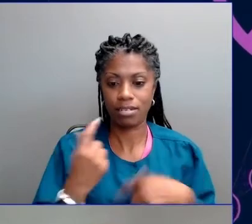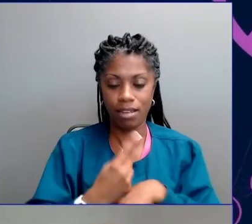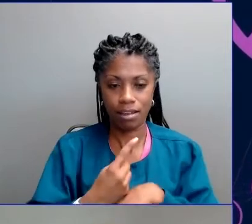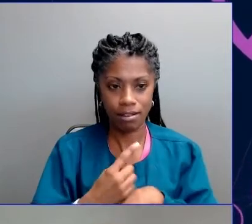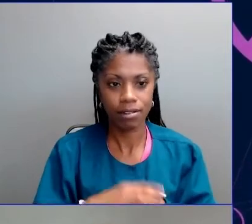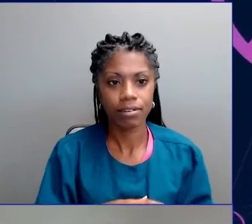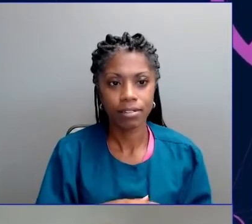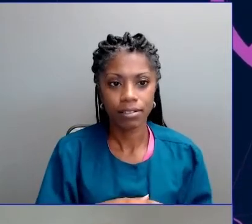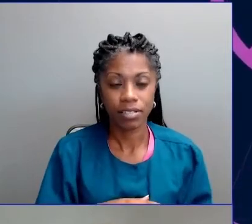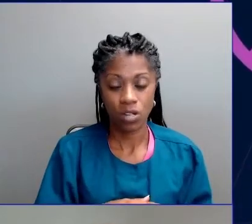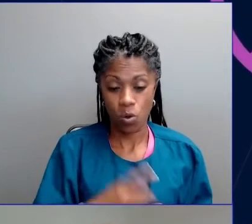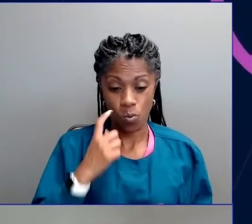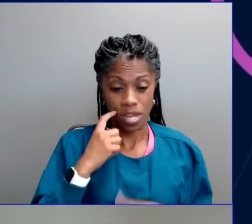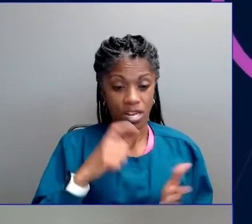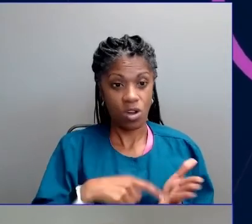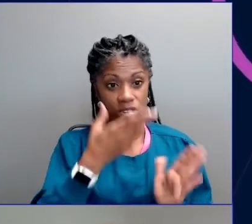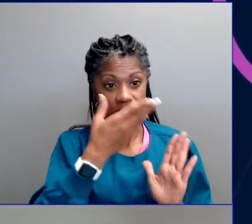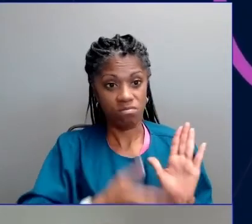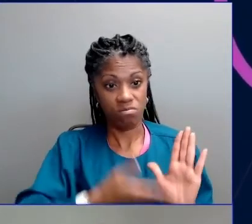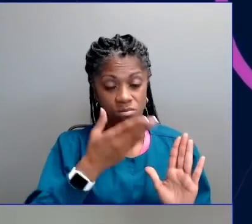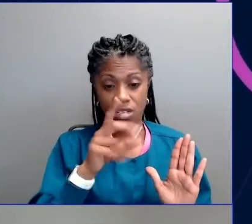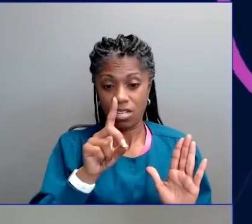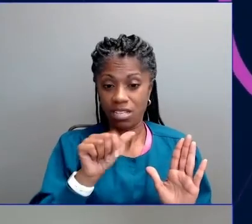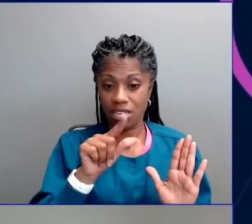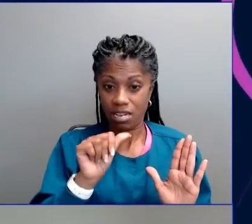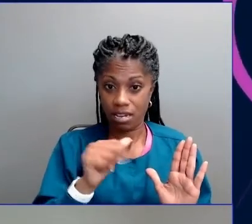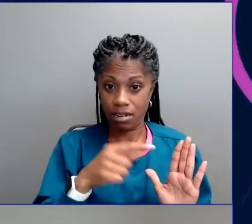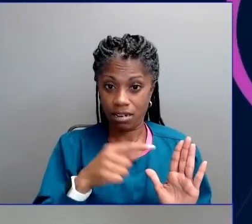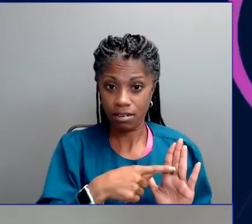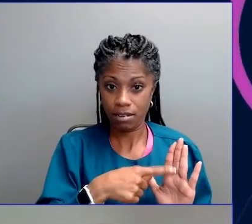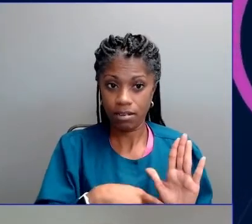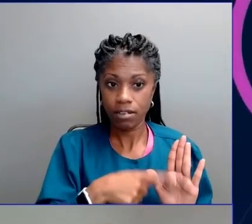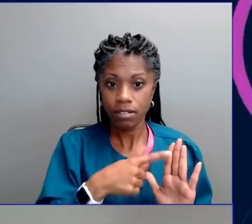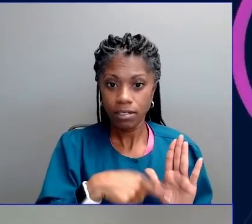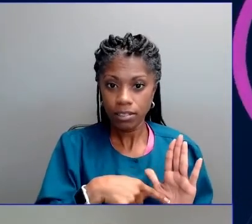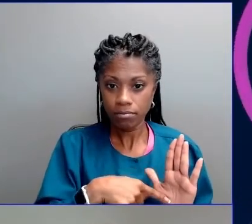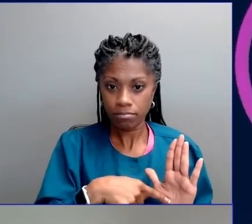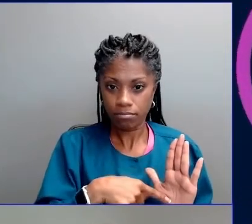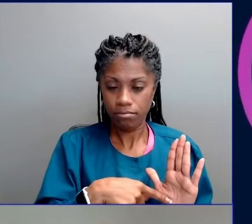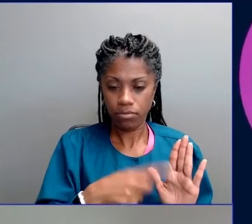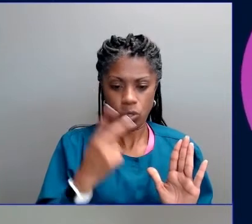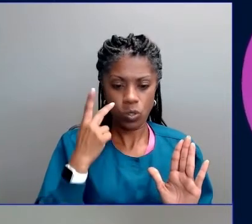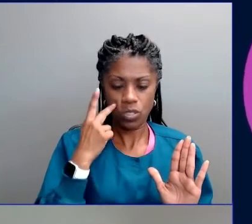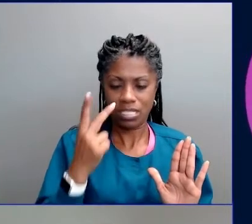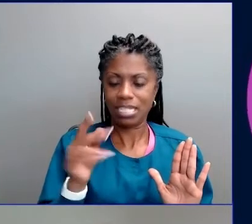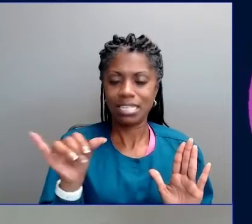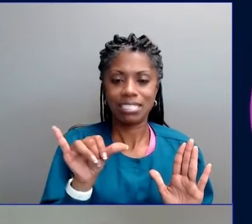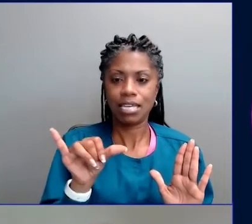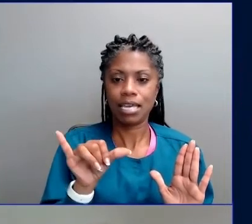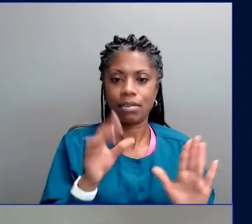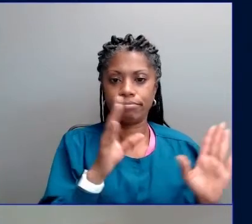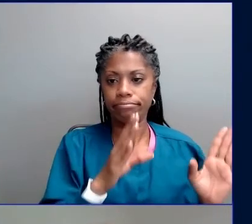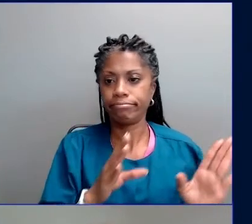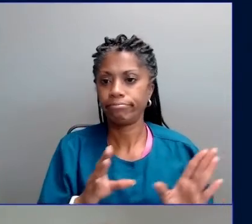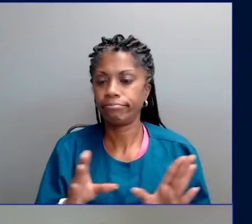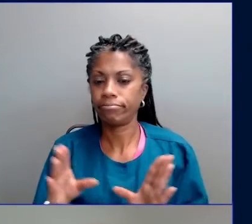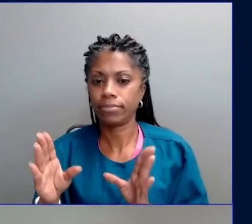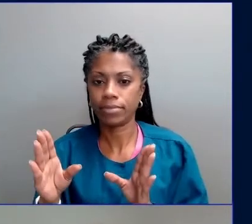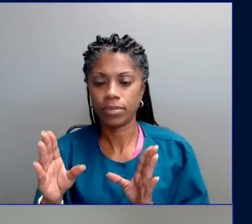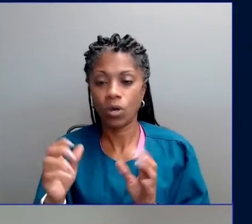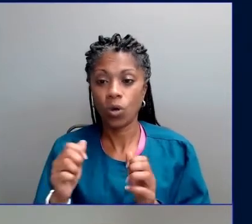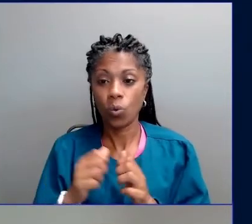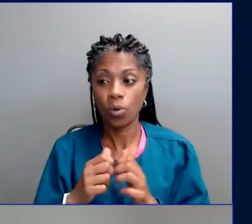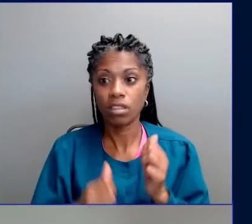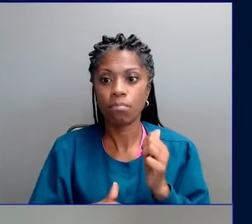this is just an example from the United States, but across almost every high-income country in the world, we see the same pattern. Most people agree